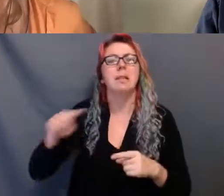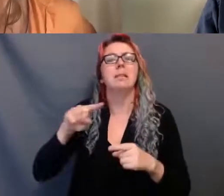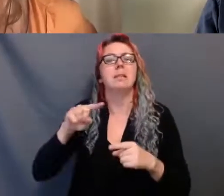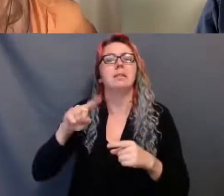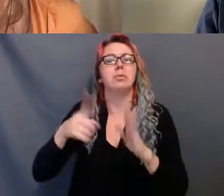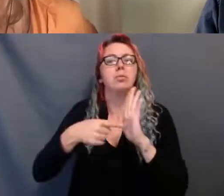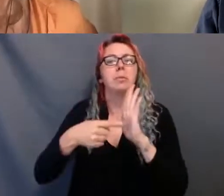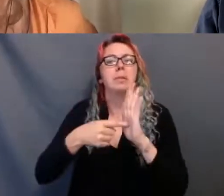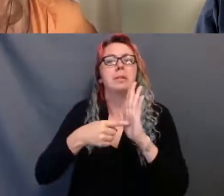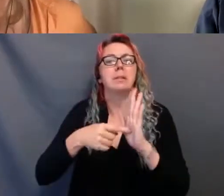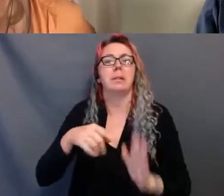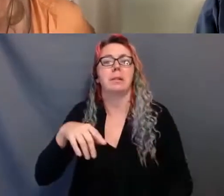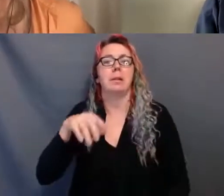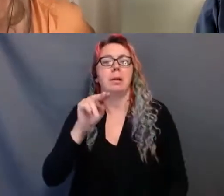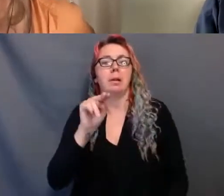values.